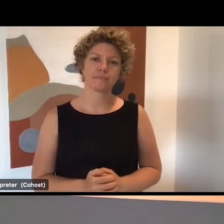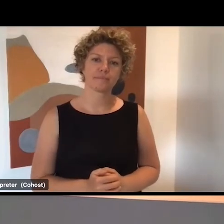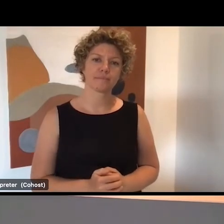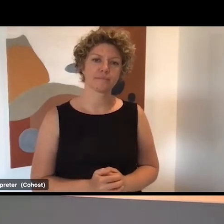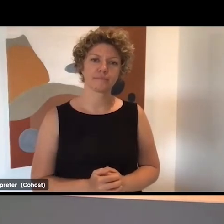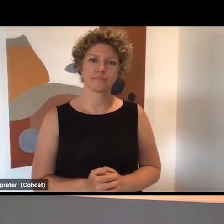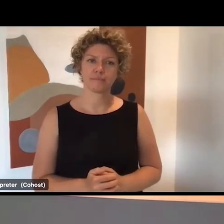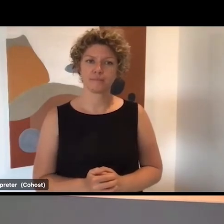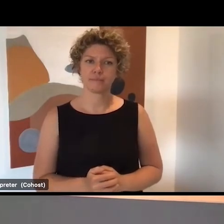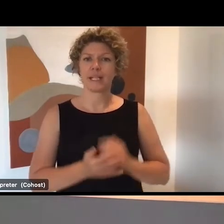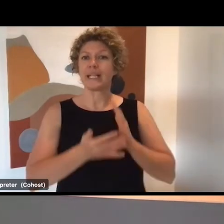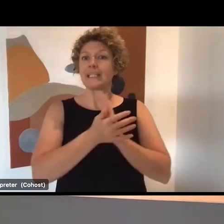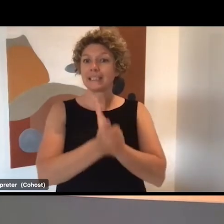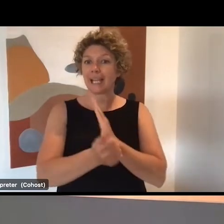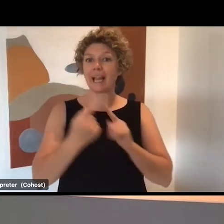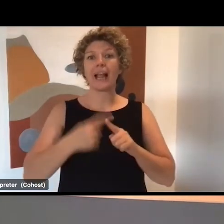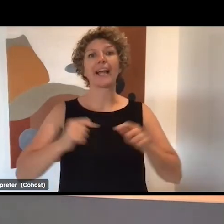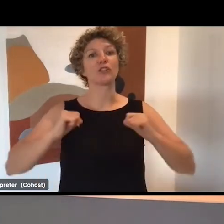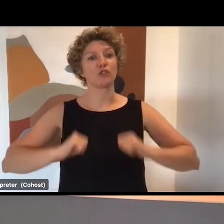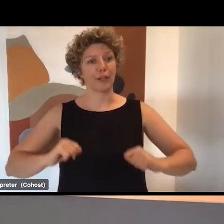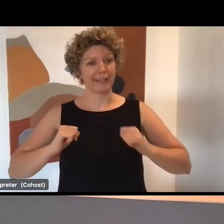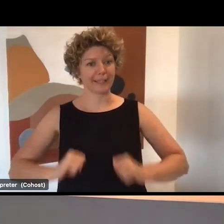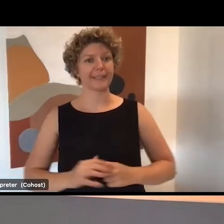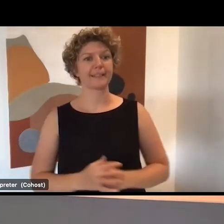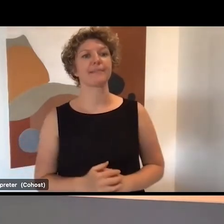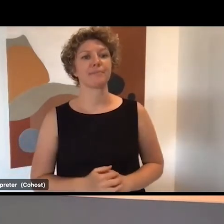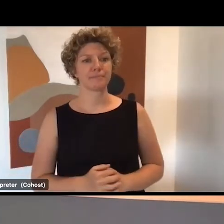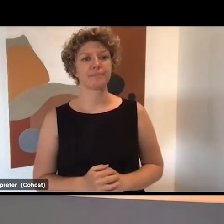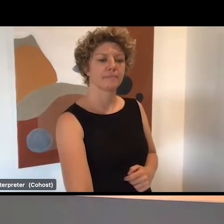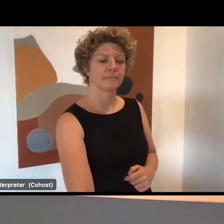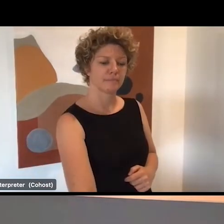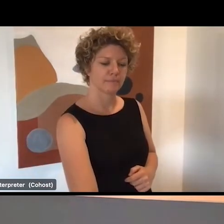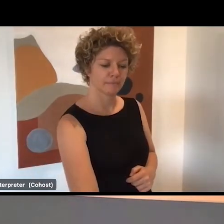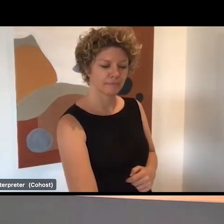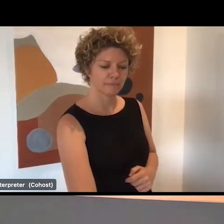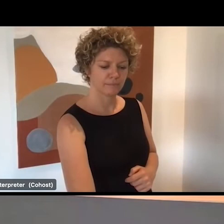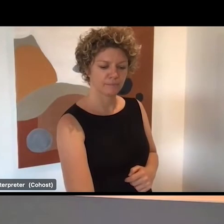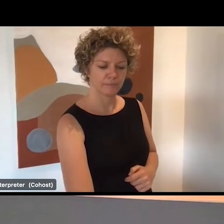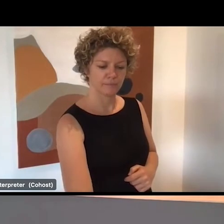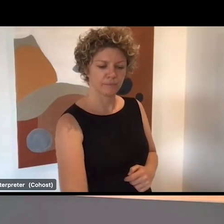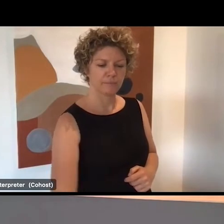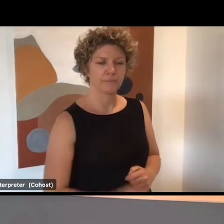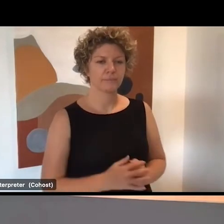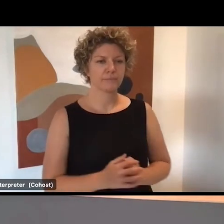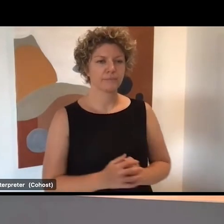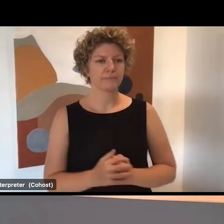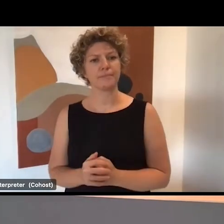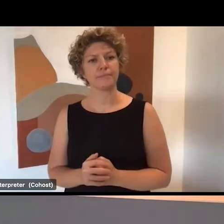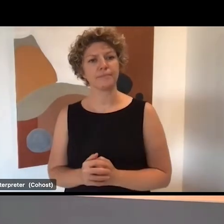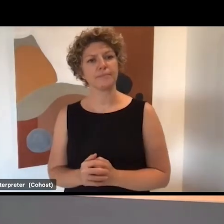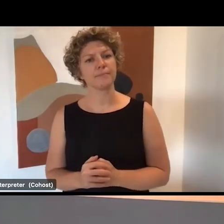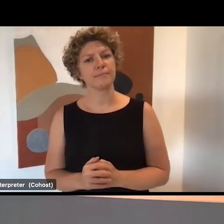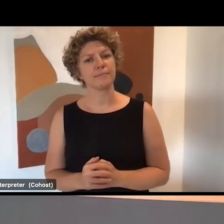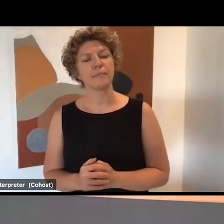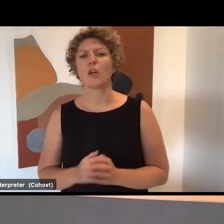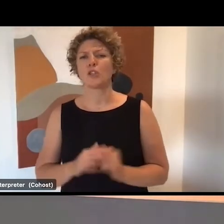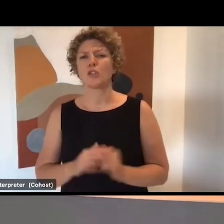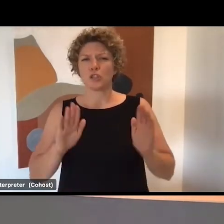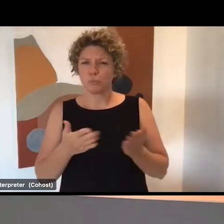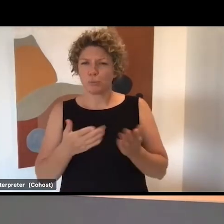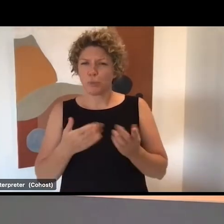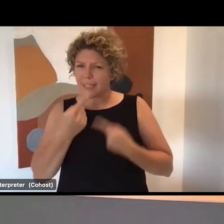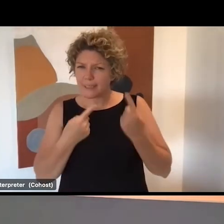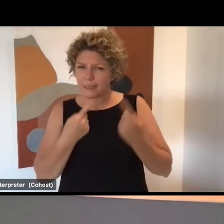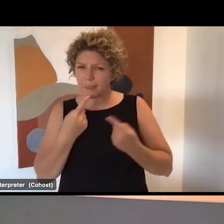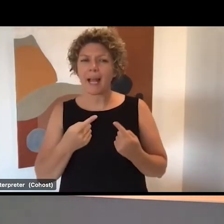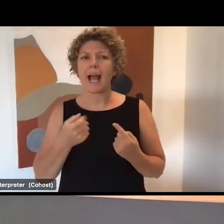Skills and training initiative. I'll just briefly mention we're going to have